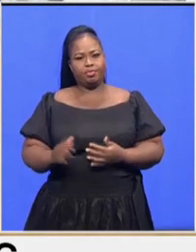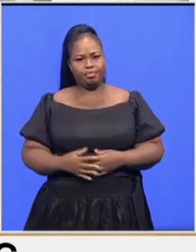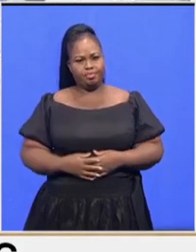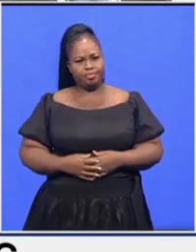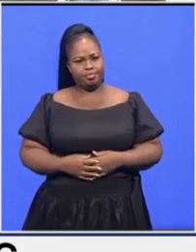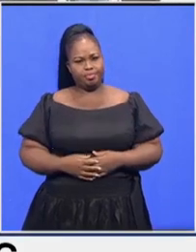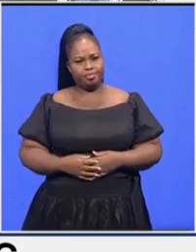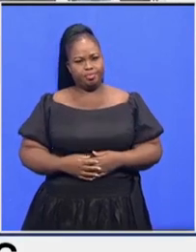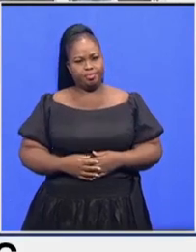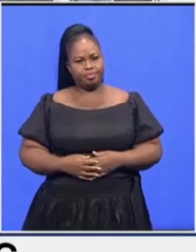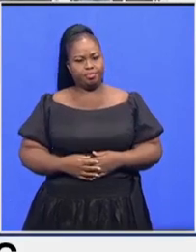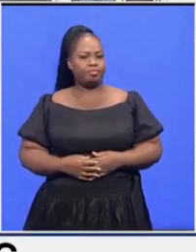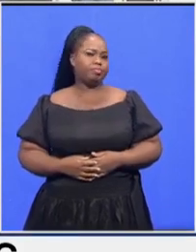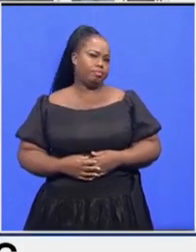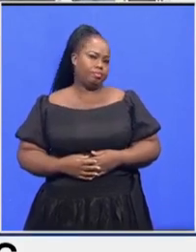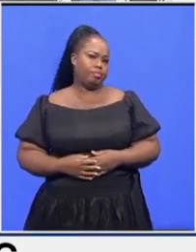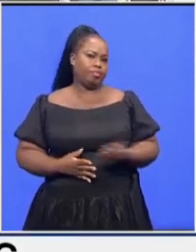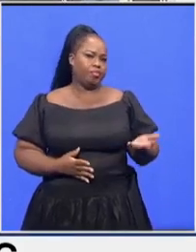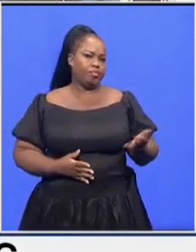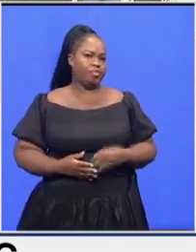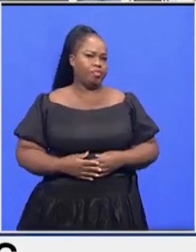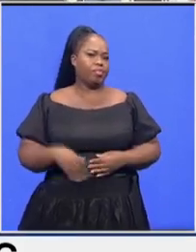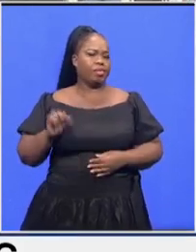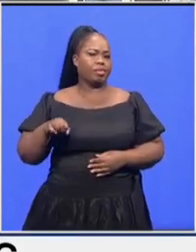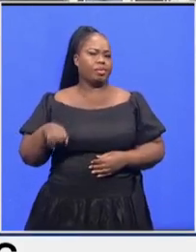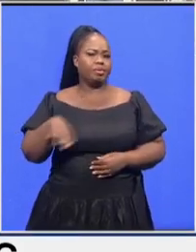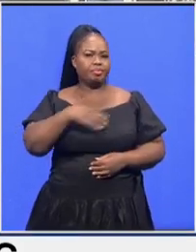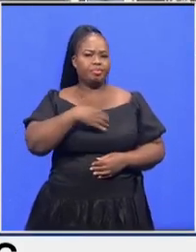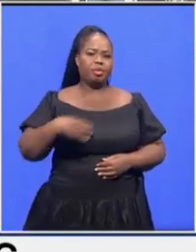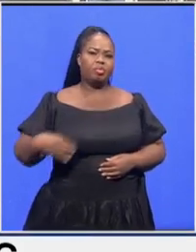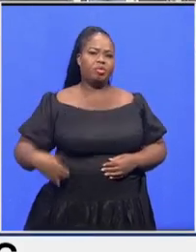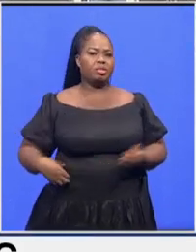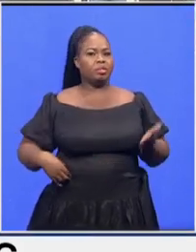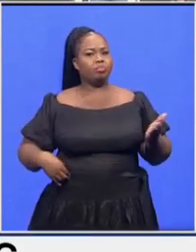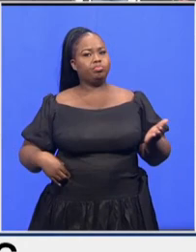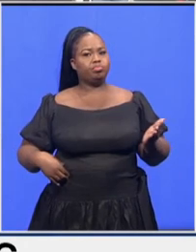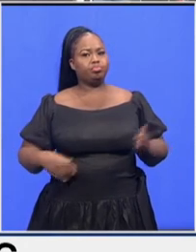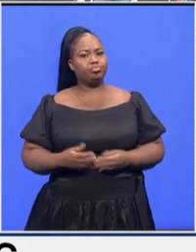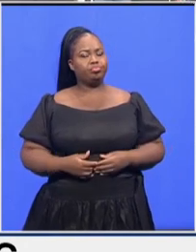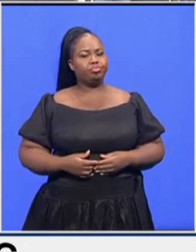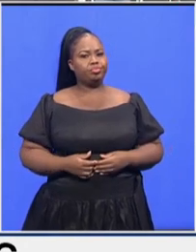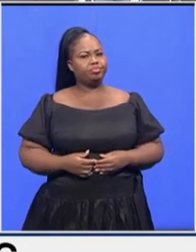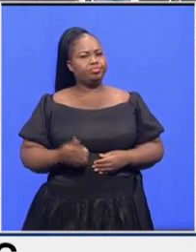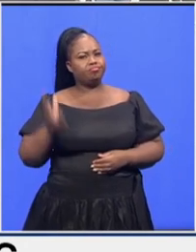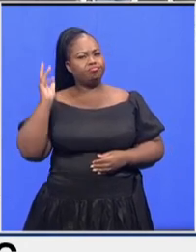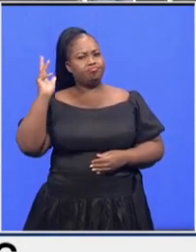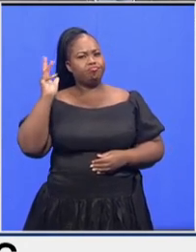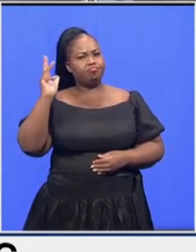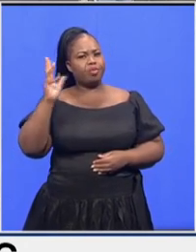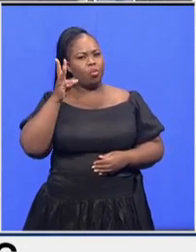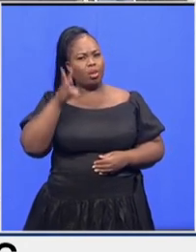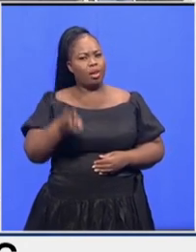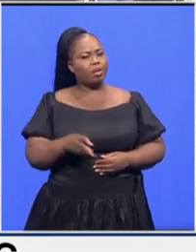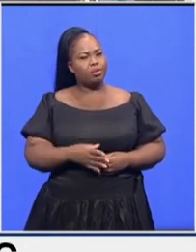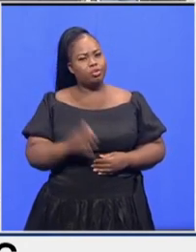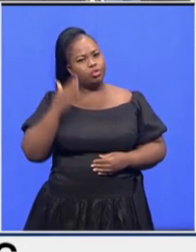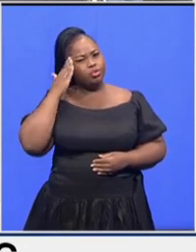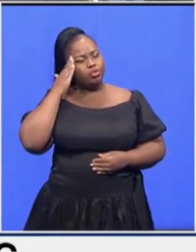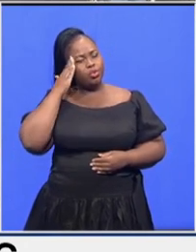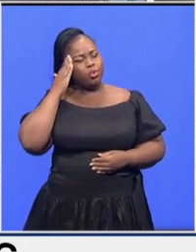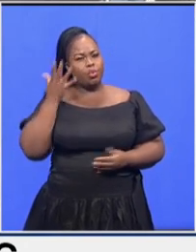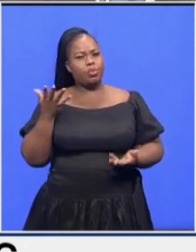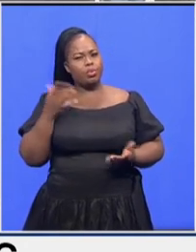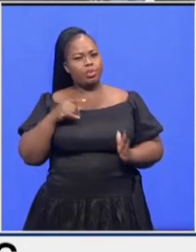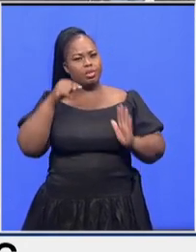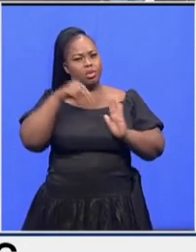and of course uh the president is coming through uh to speak do we we know what kind of just in terms of the